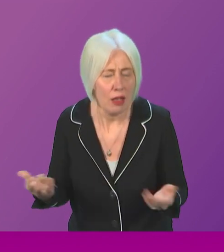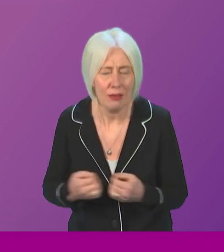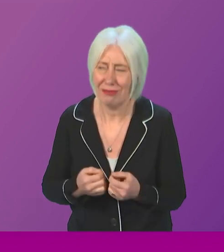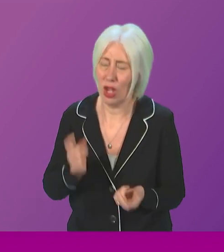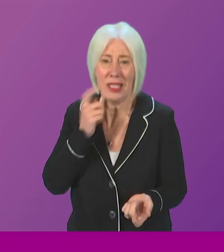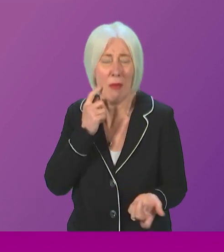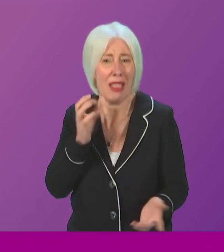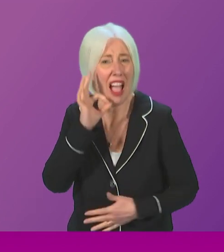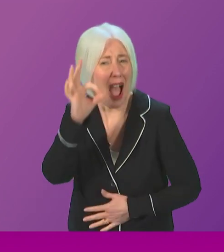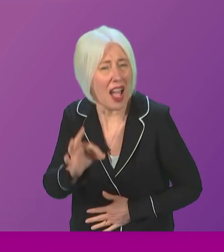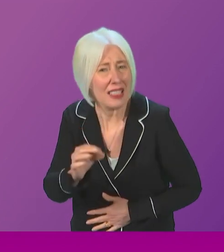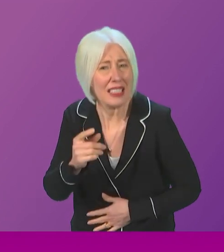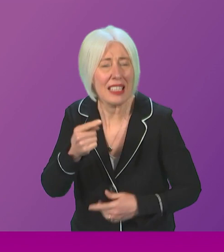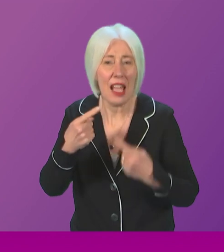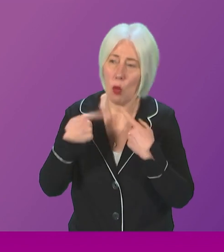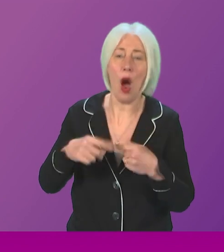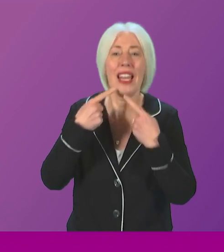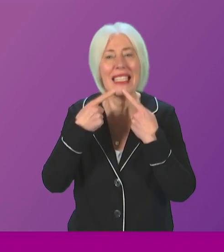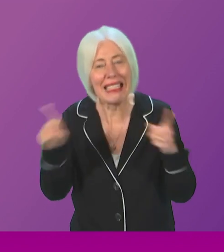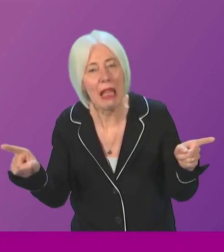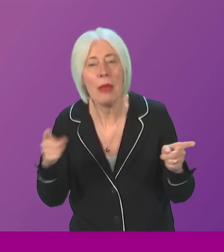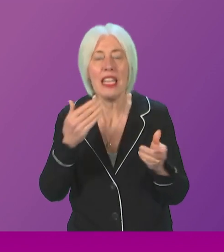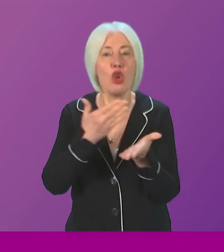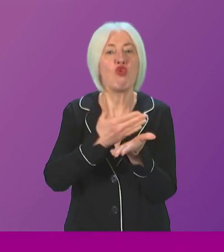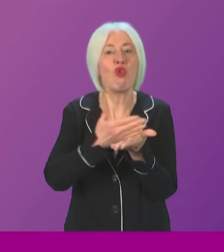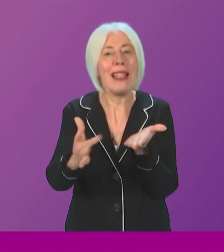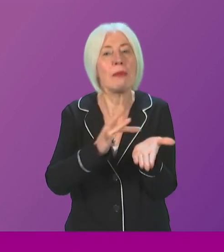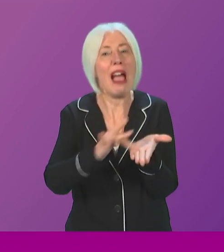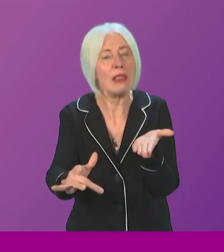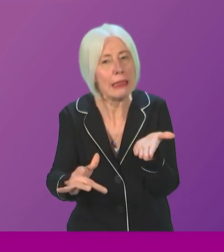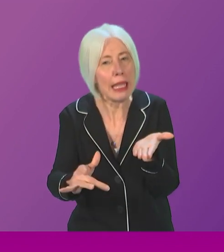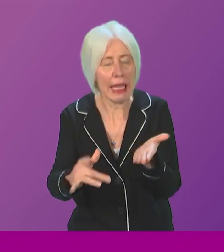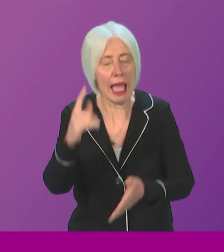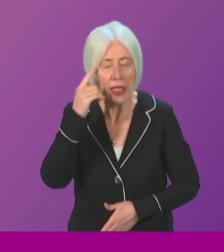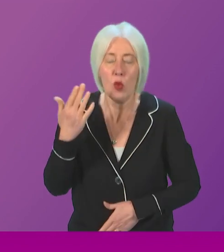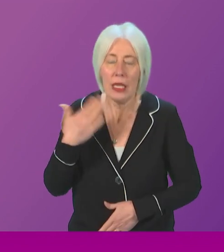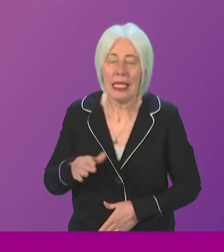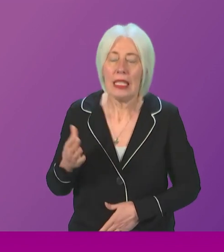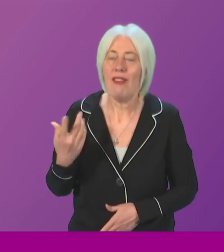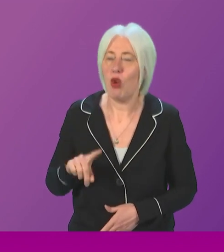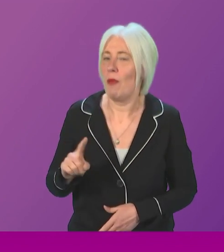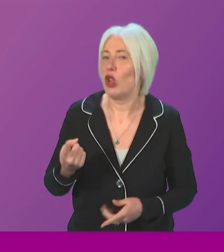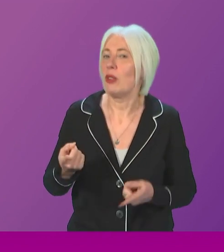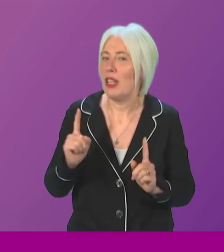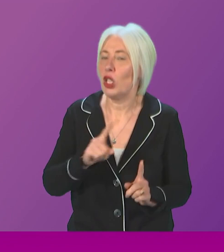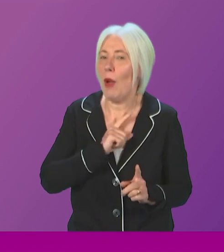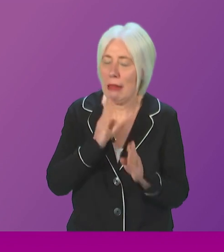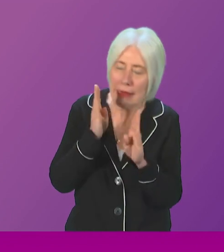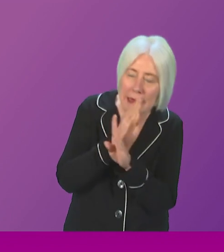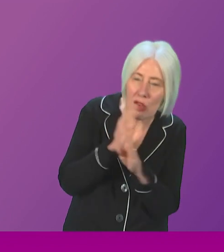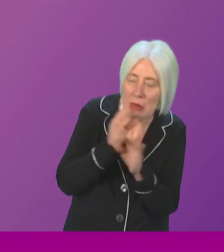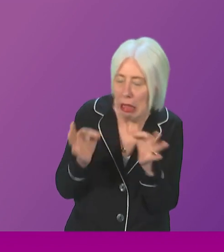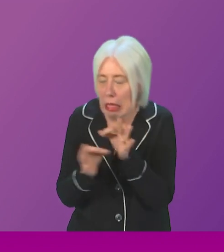asking for a statement and transparency. And I do think it is needed from the First Minister, because the secrecy